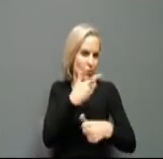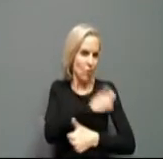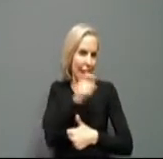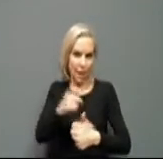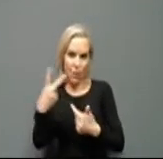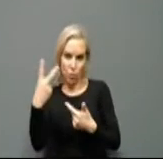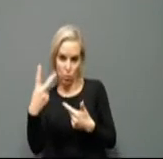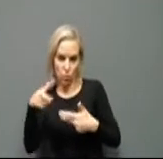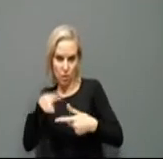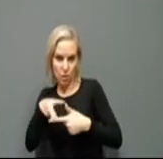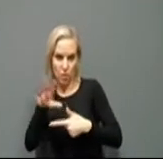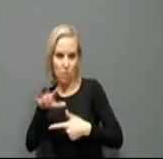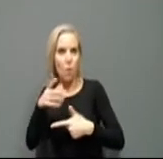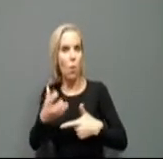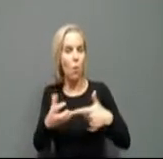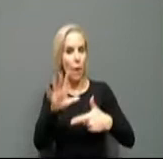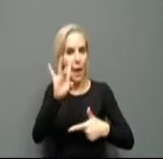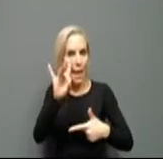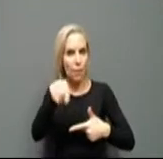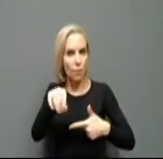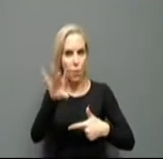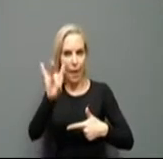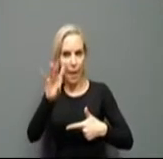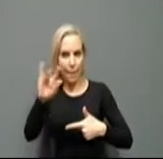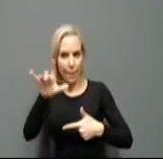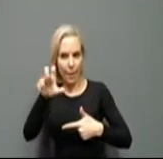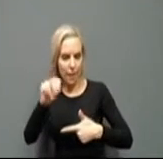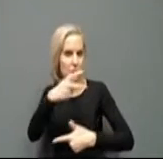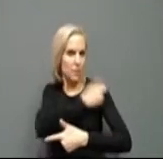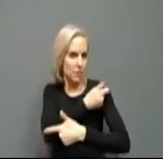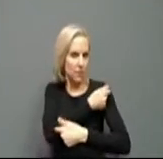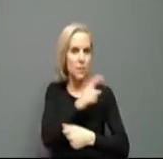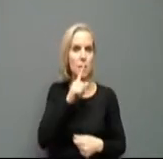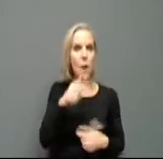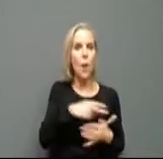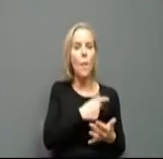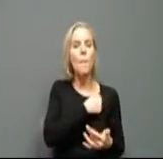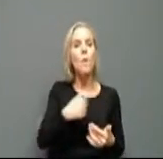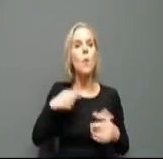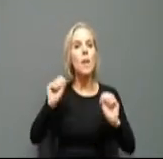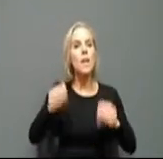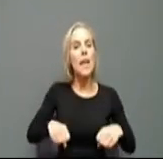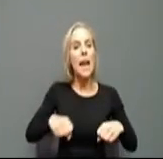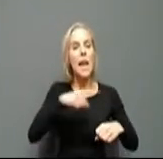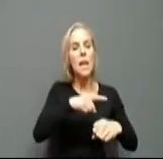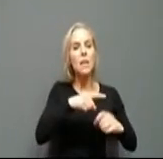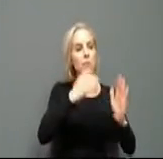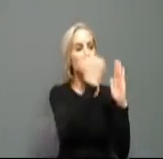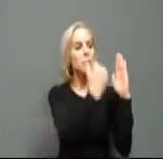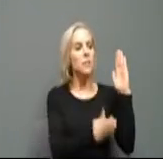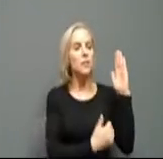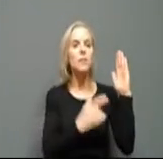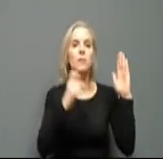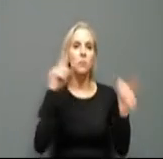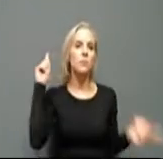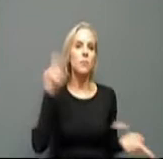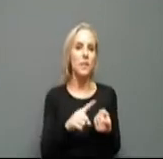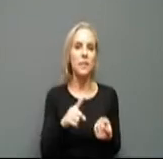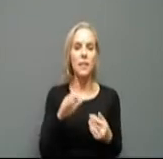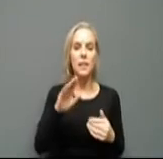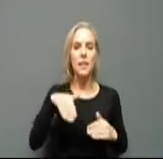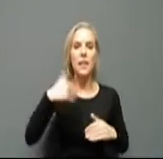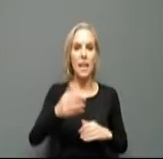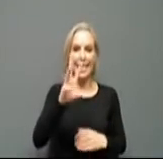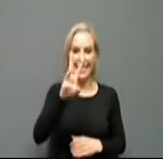safely easing public restrictions over the past two months. In March, we increased our capacity to 60% for